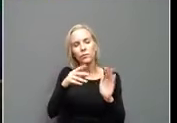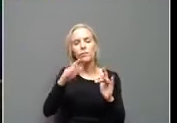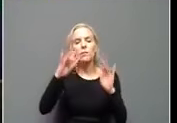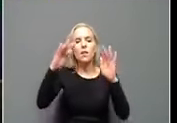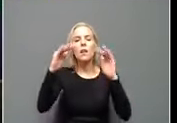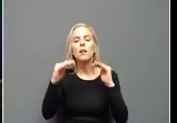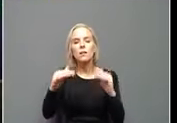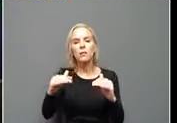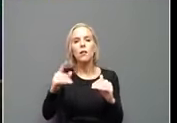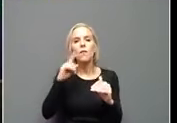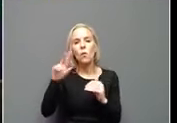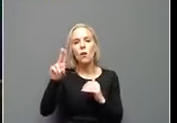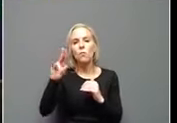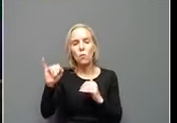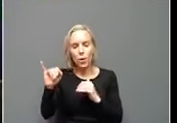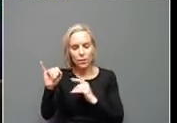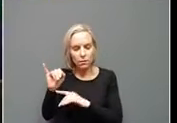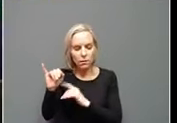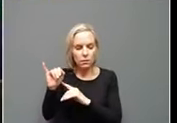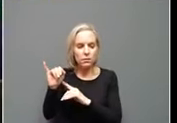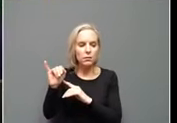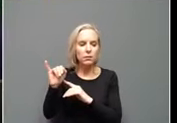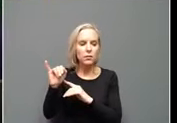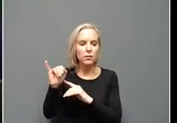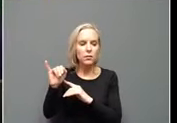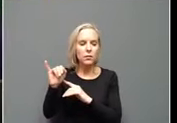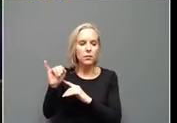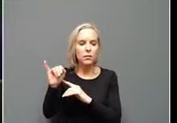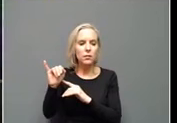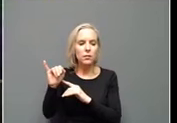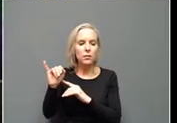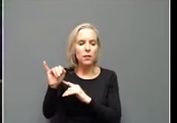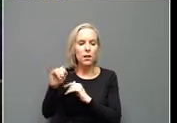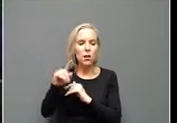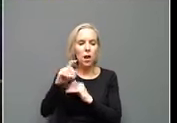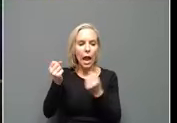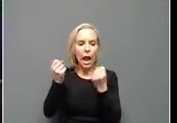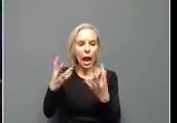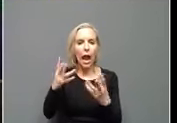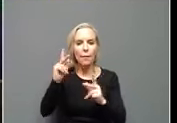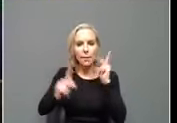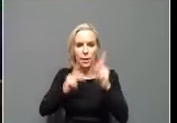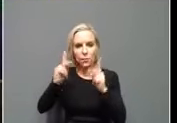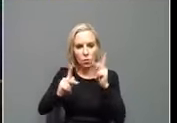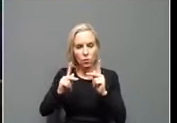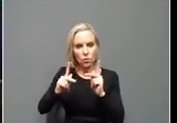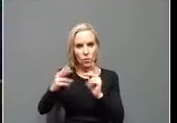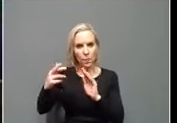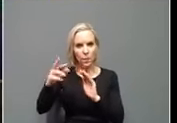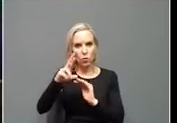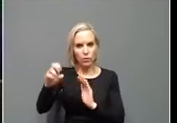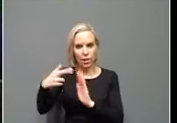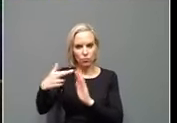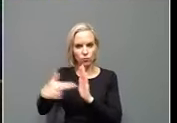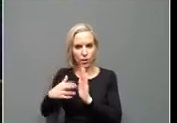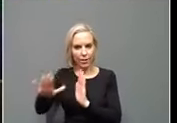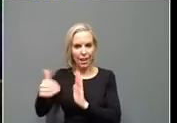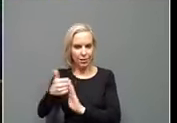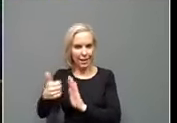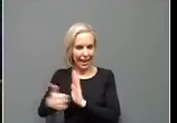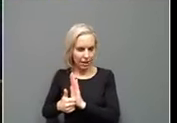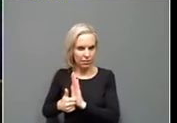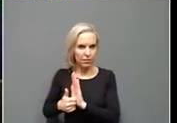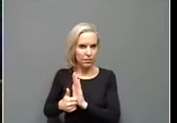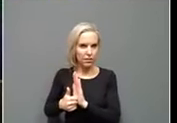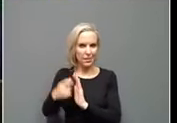unemployment, how many people have re-registered their accounts as of, uh, the most